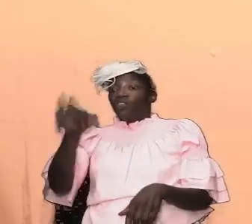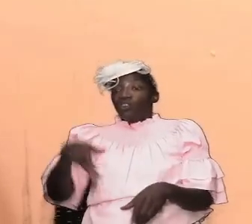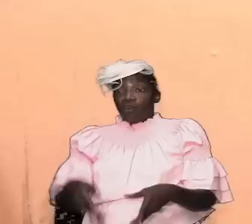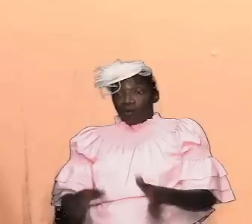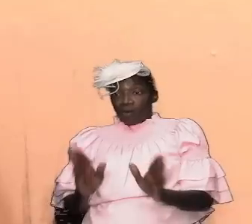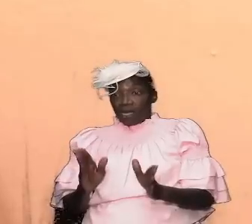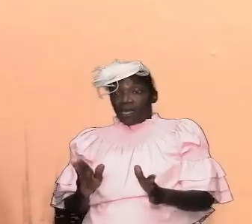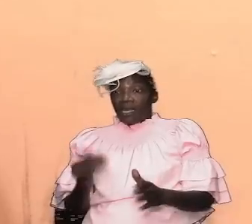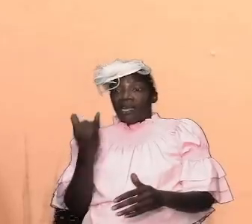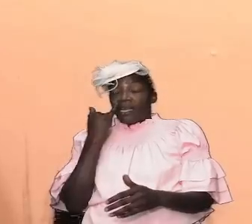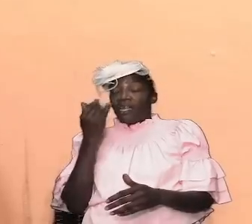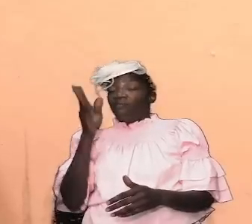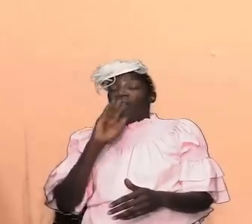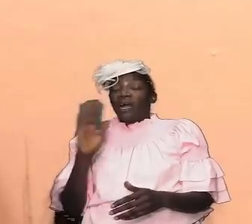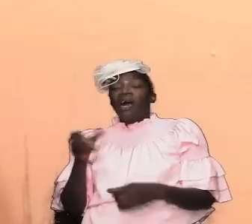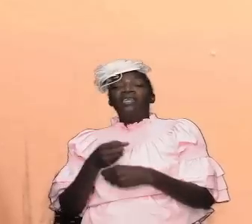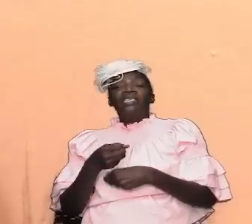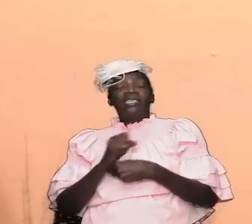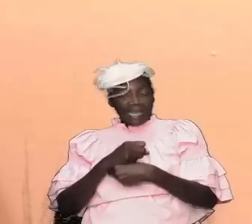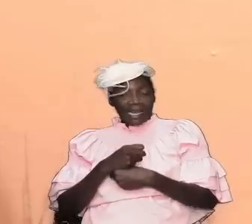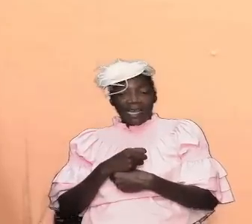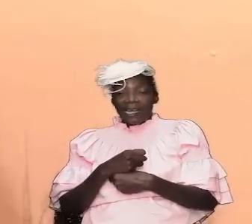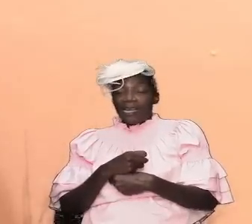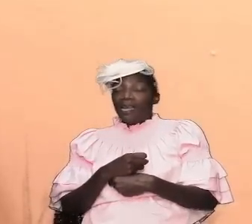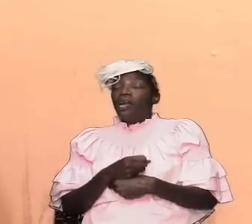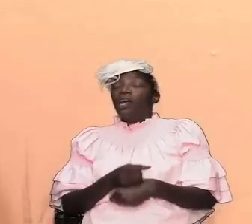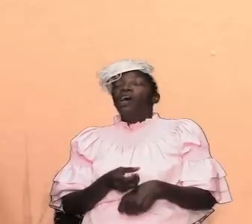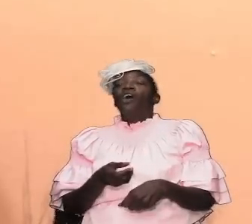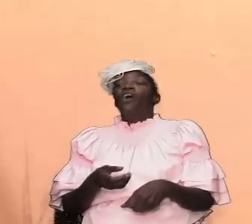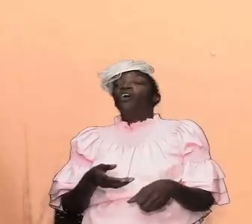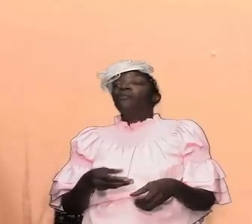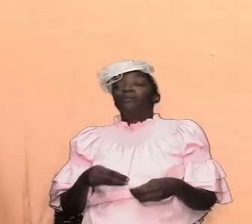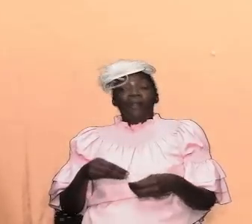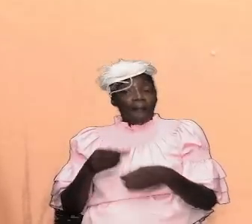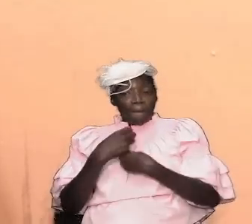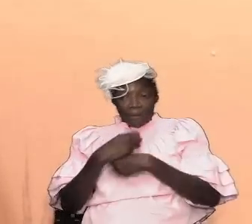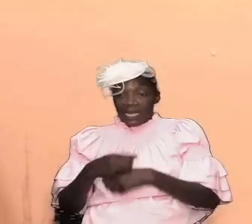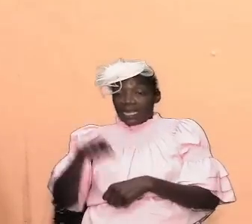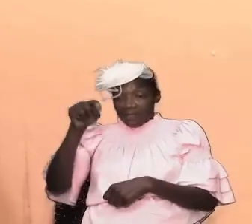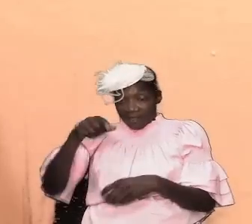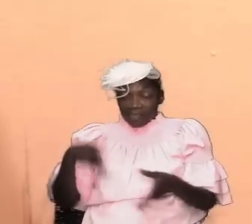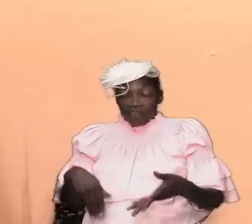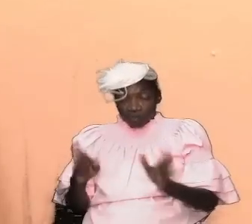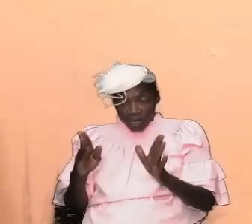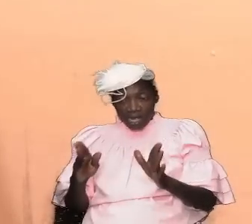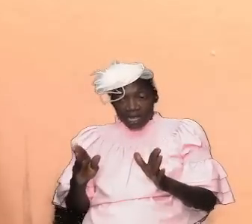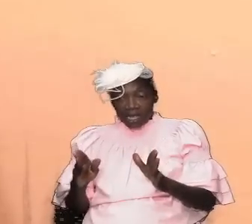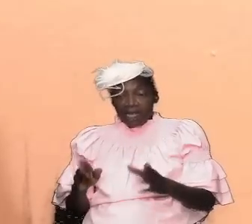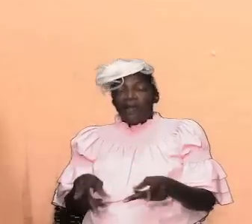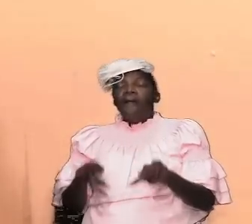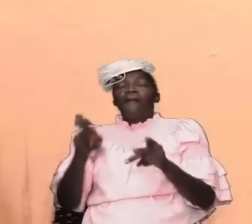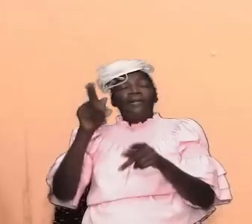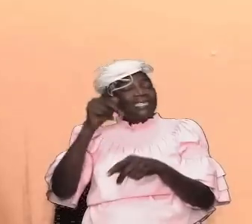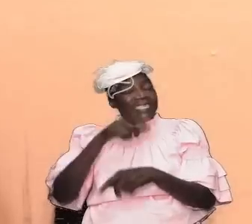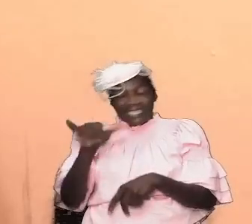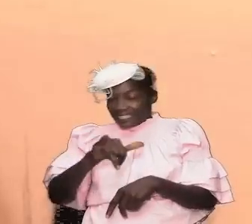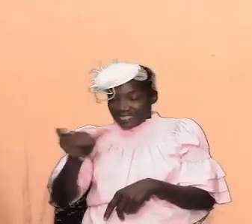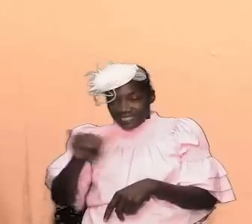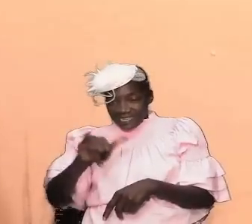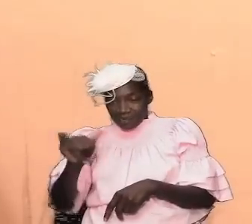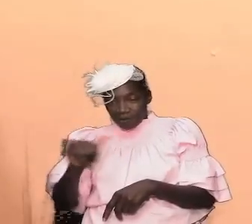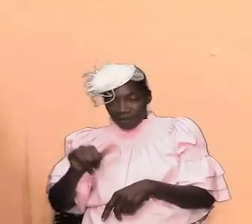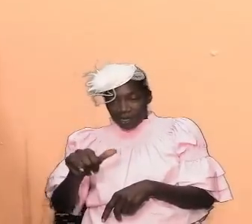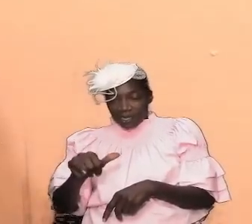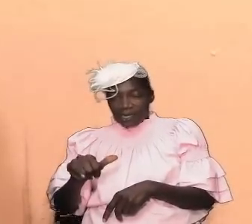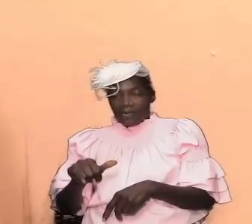if god said make sure if i tell you two and a half it's two and a half if he's under a two foot board put it one side i find one